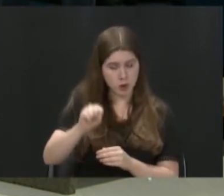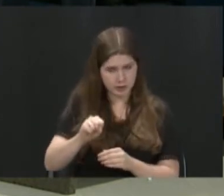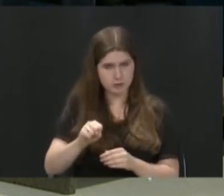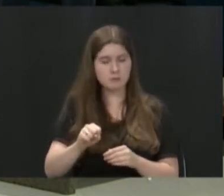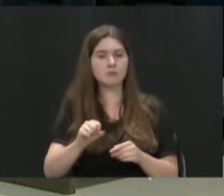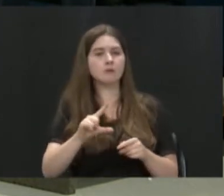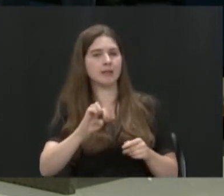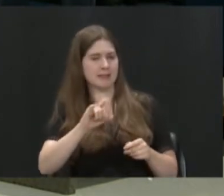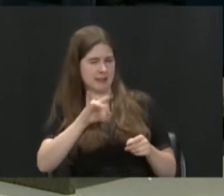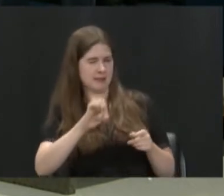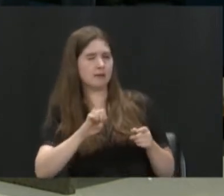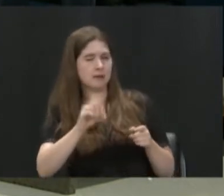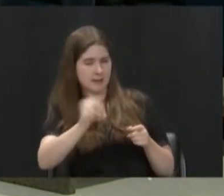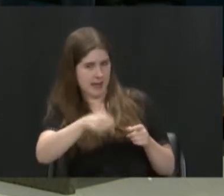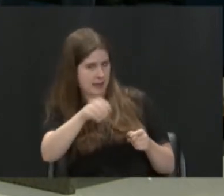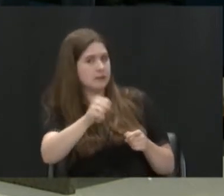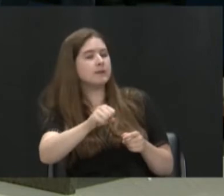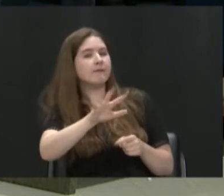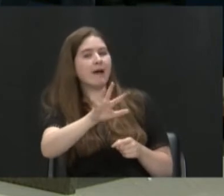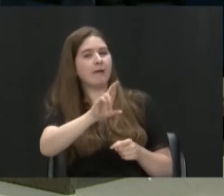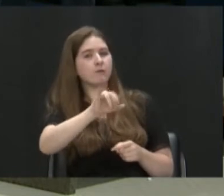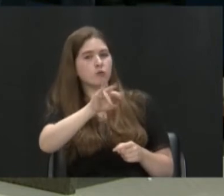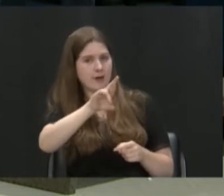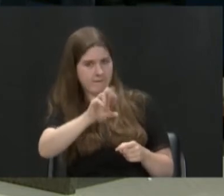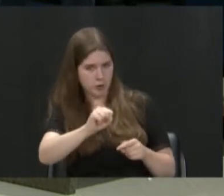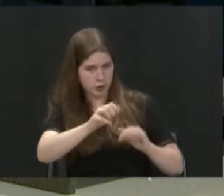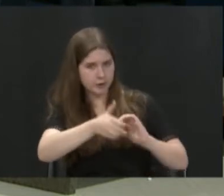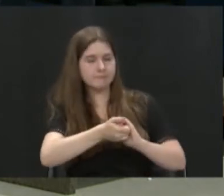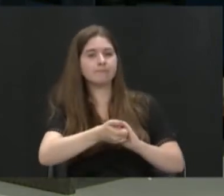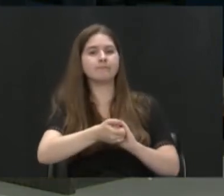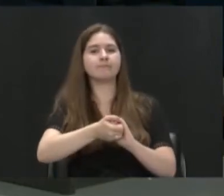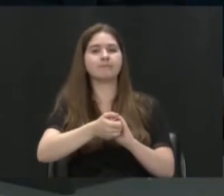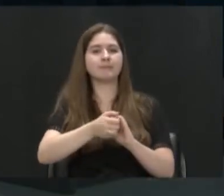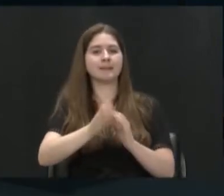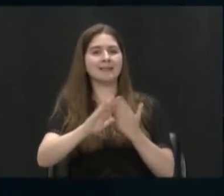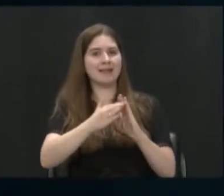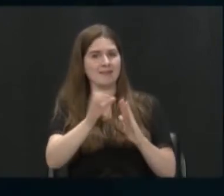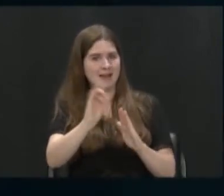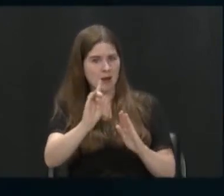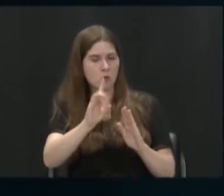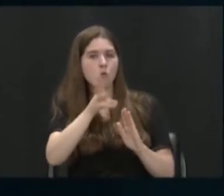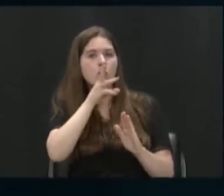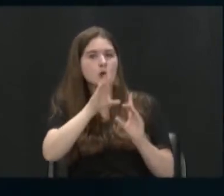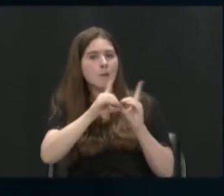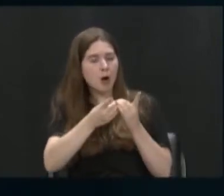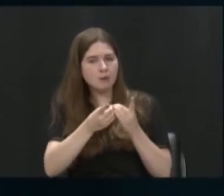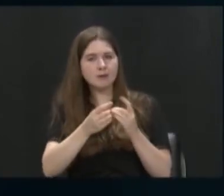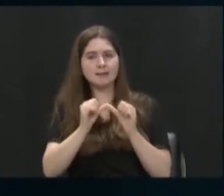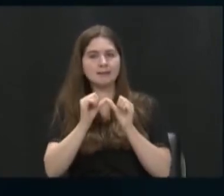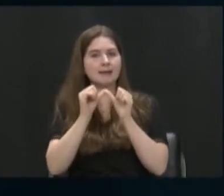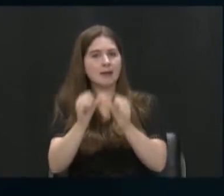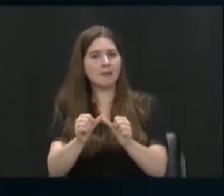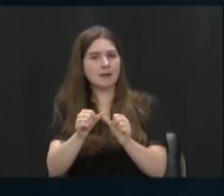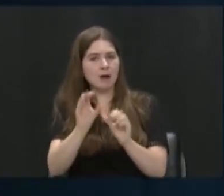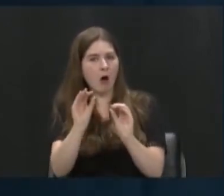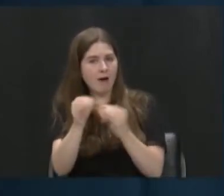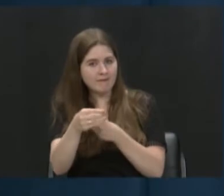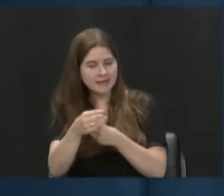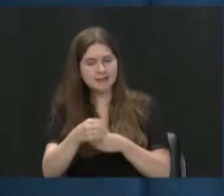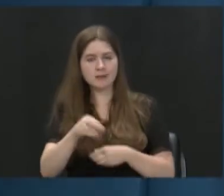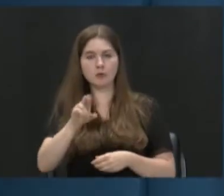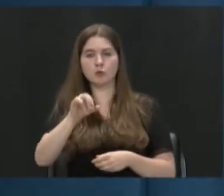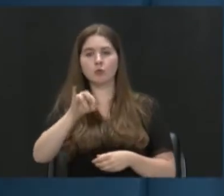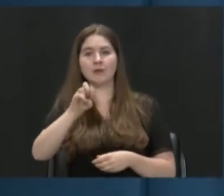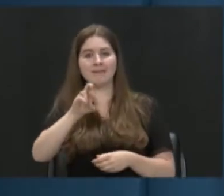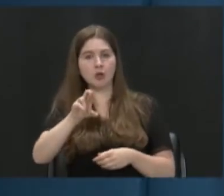has been an excellent partner. The City of Dayton Water Department and Sustainability Office are great partners. And we have River Steward